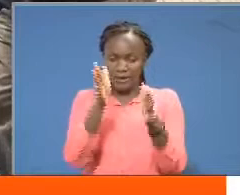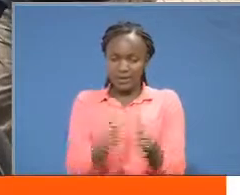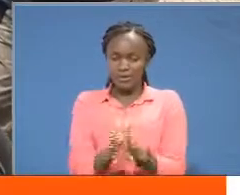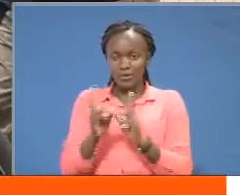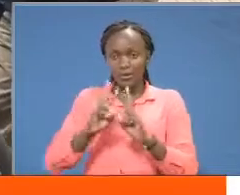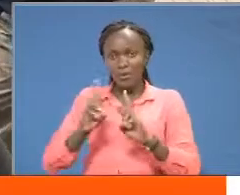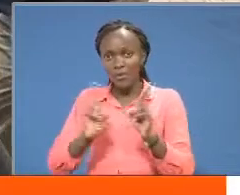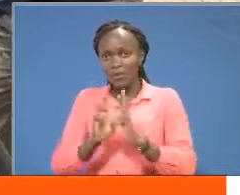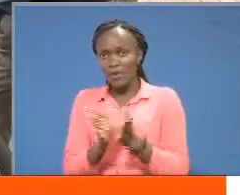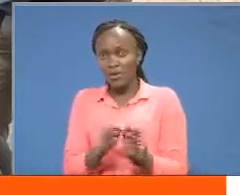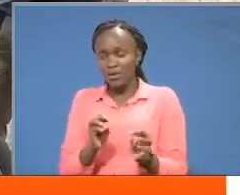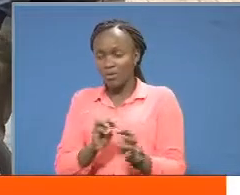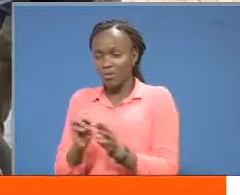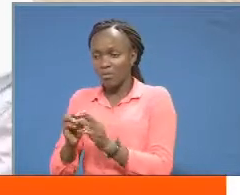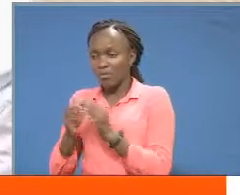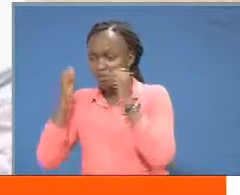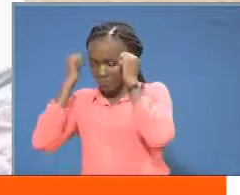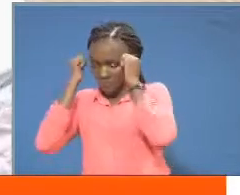students